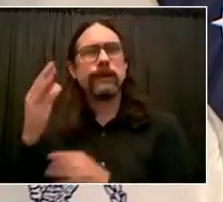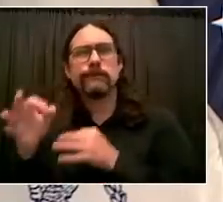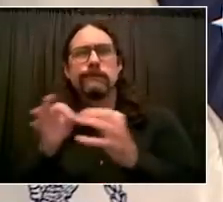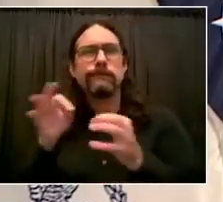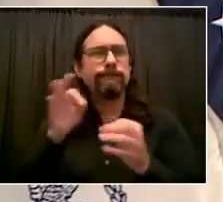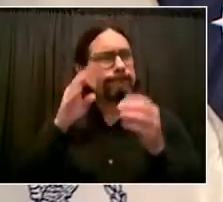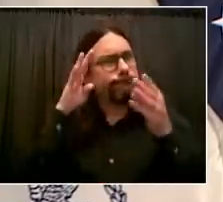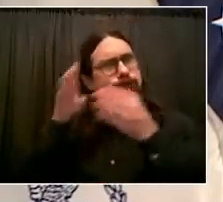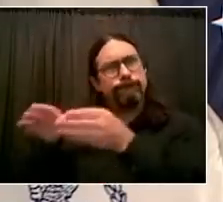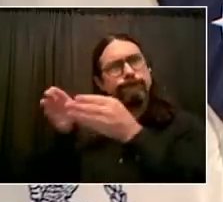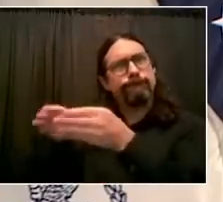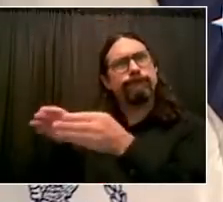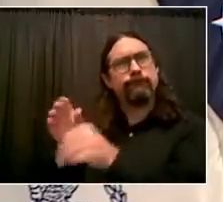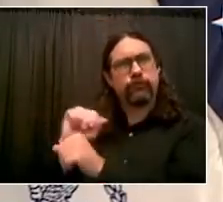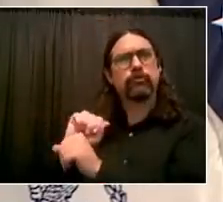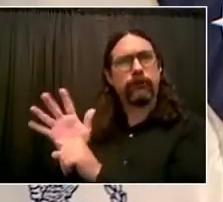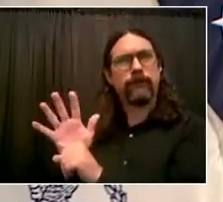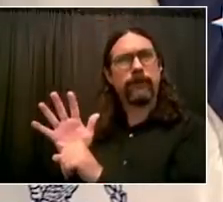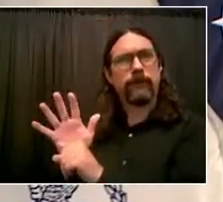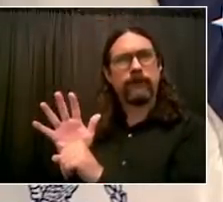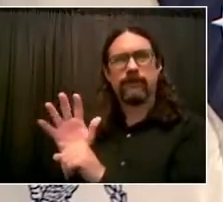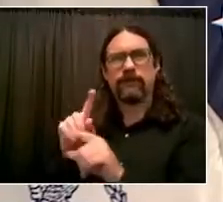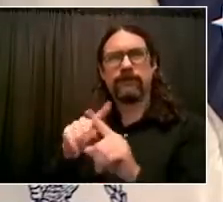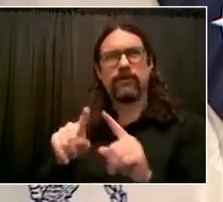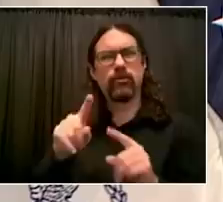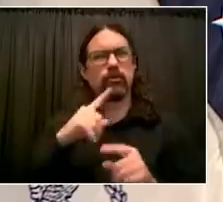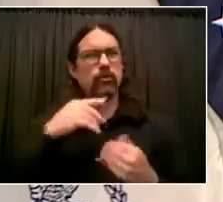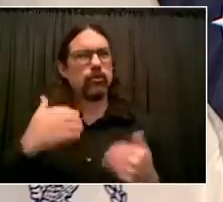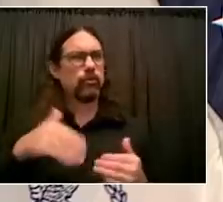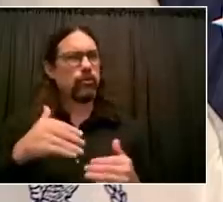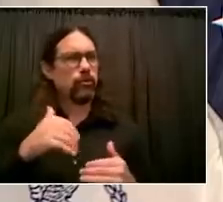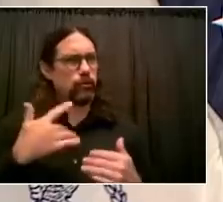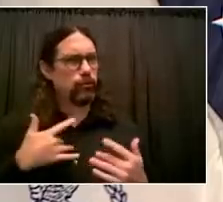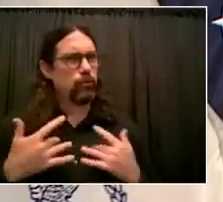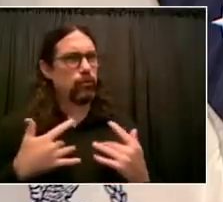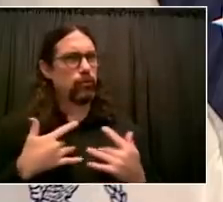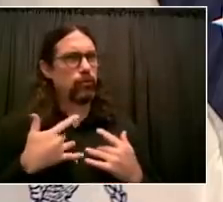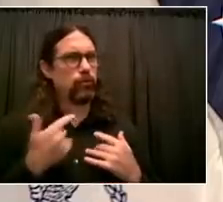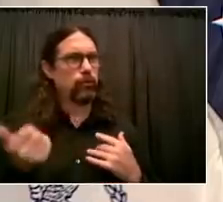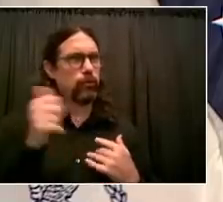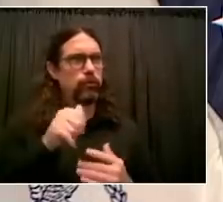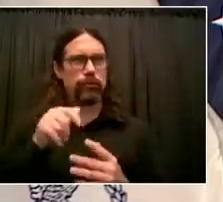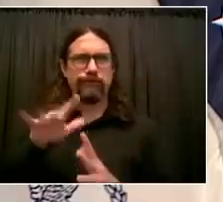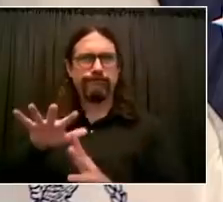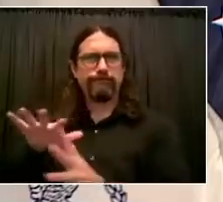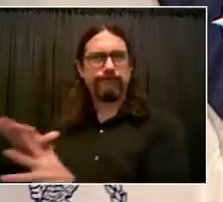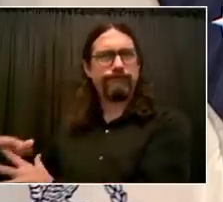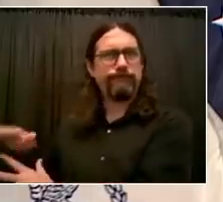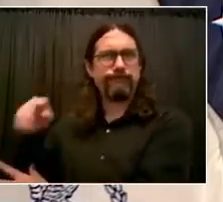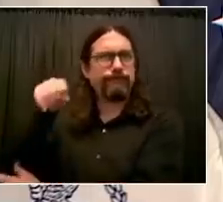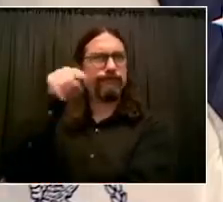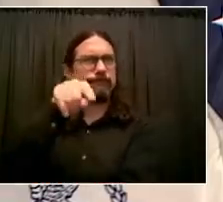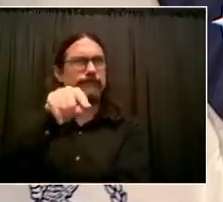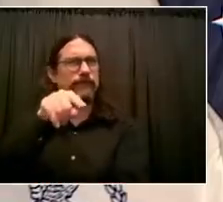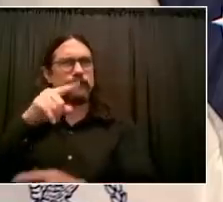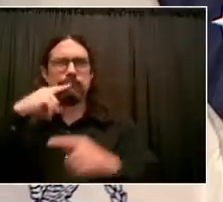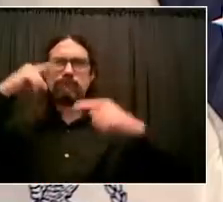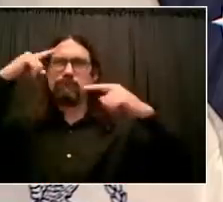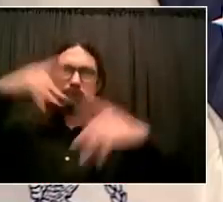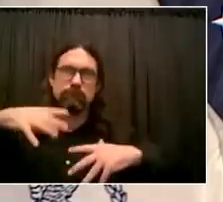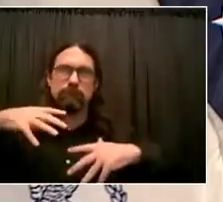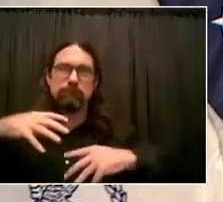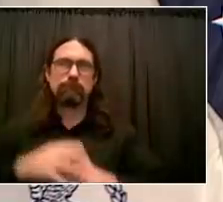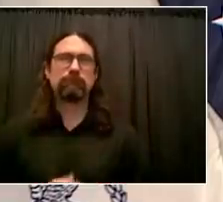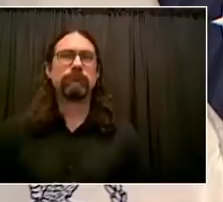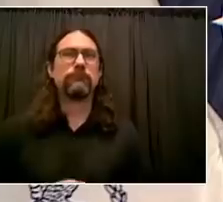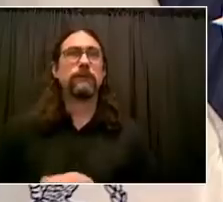really really troubling we have news just now from late last night from the supreme court and this was literally done in the dead of night